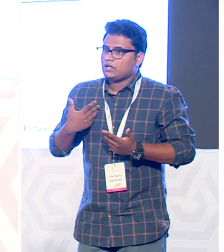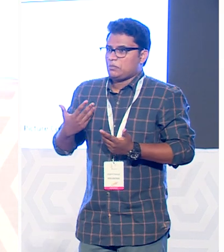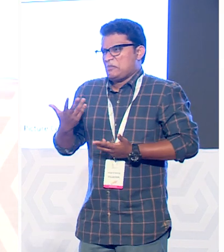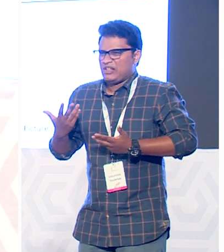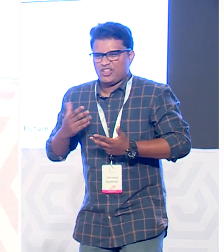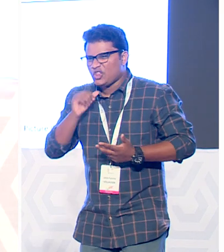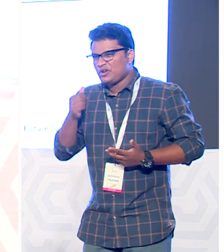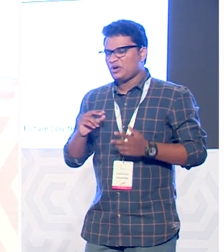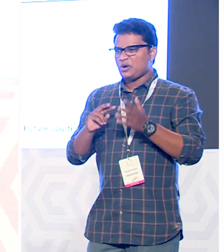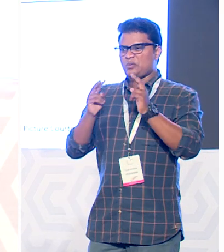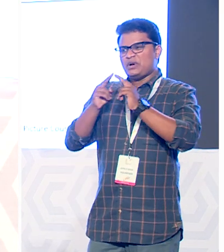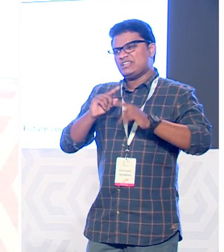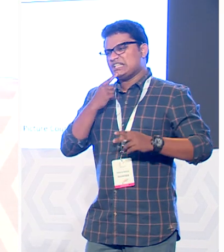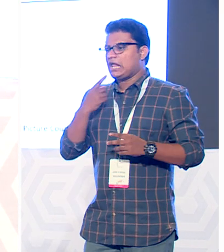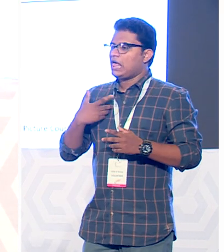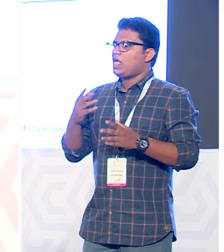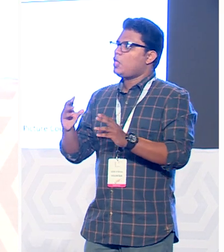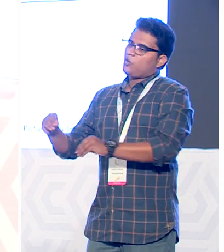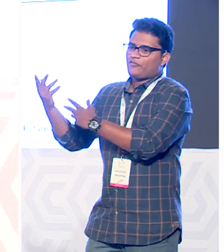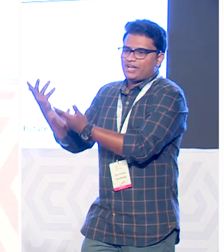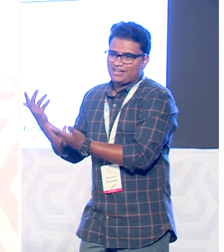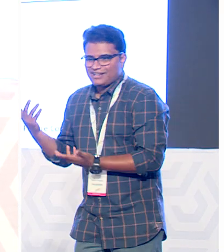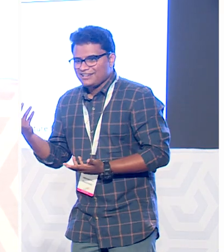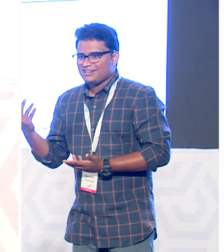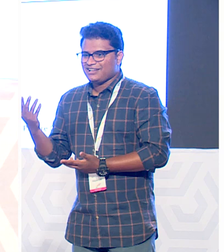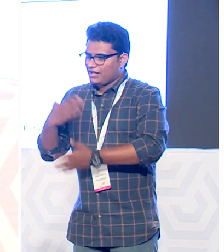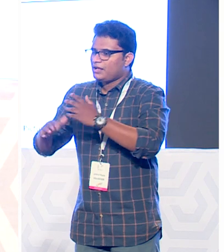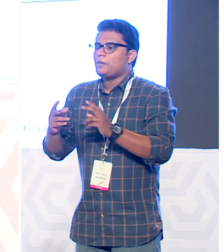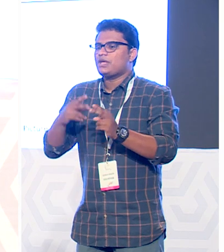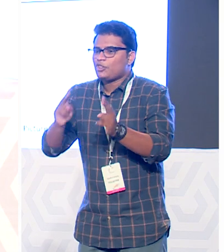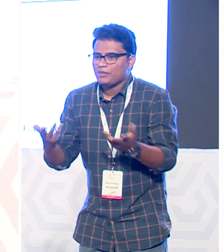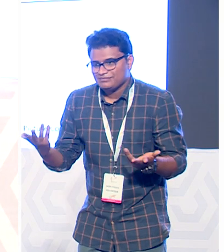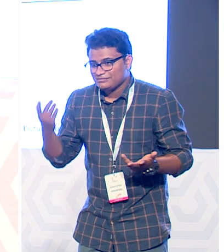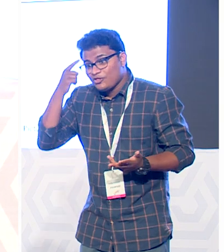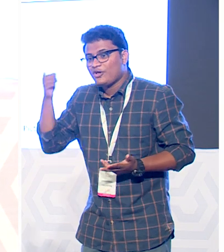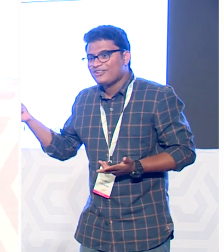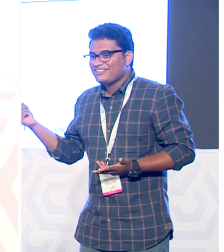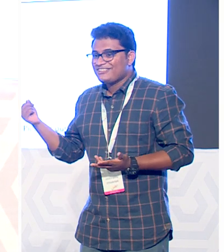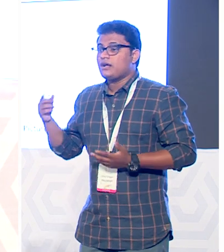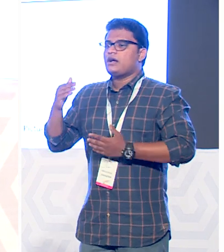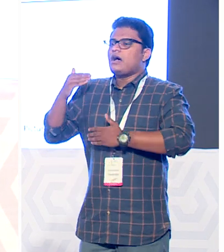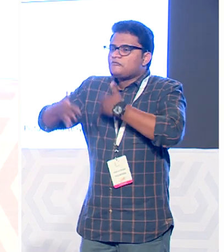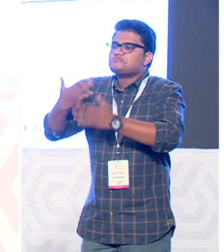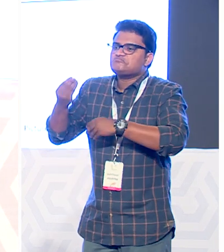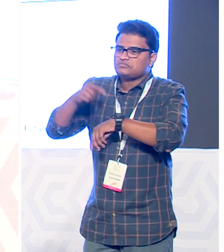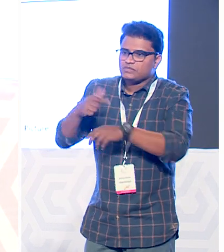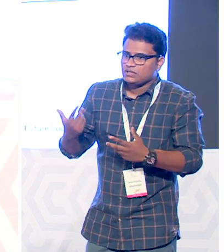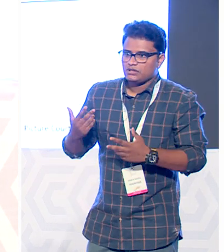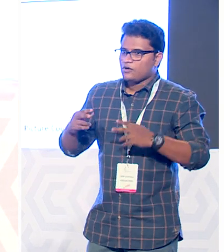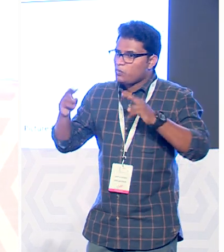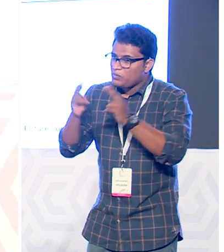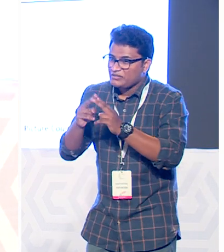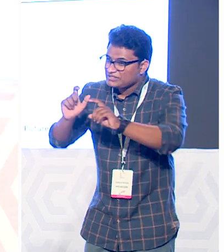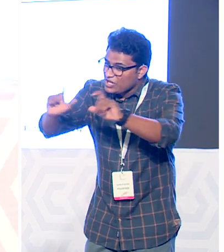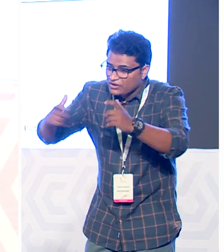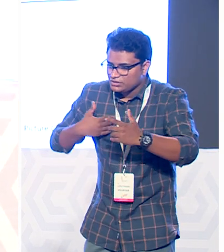it will just go away but I was wrong after some time it became very clear